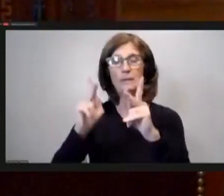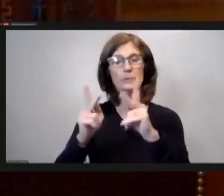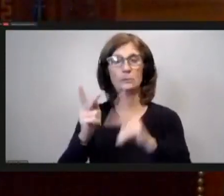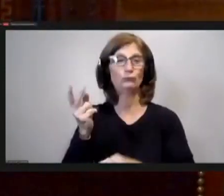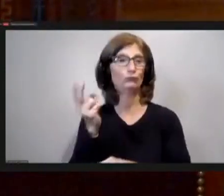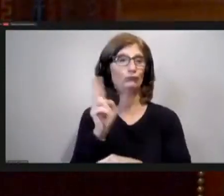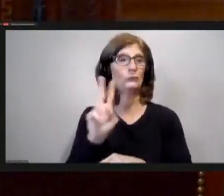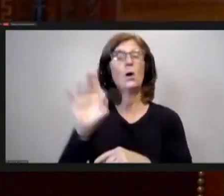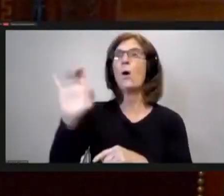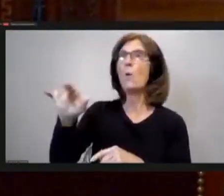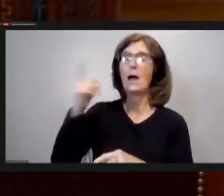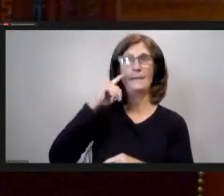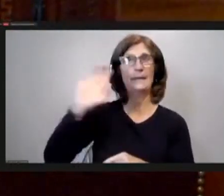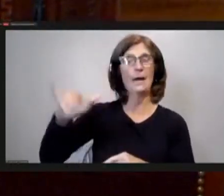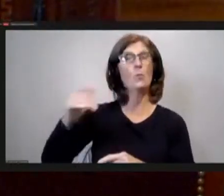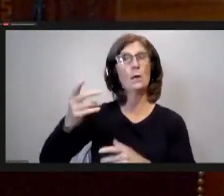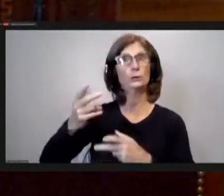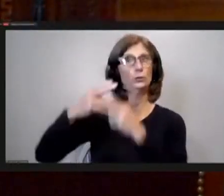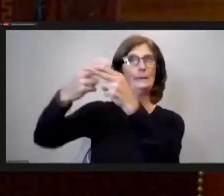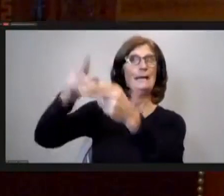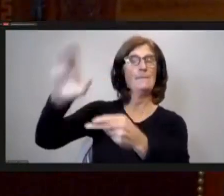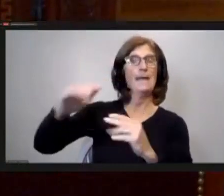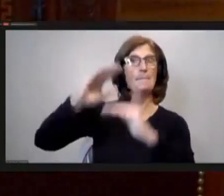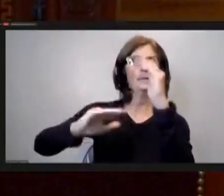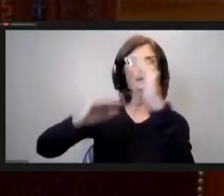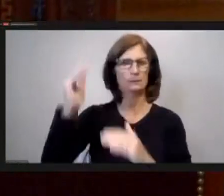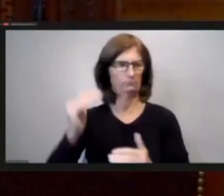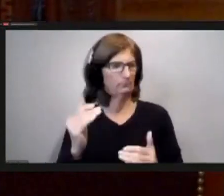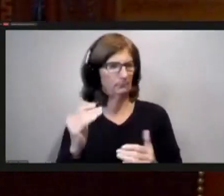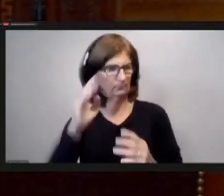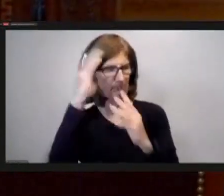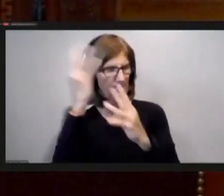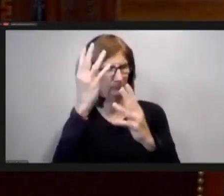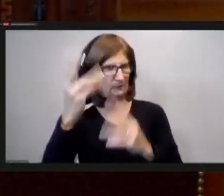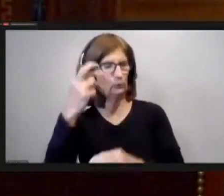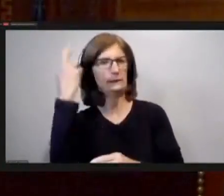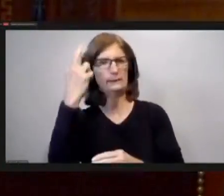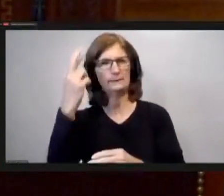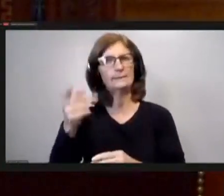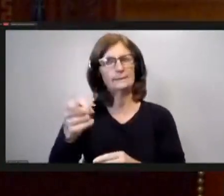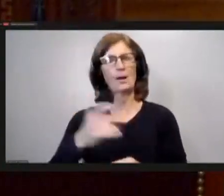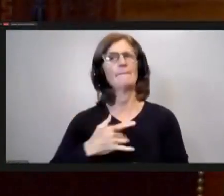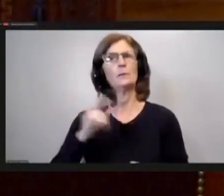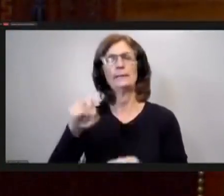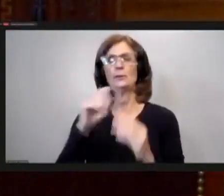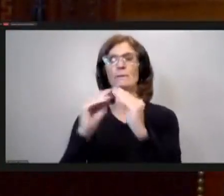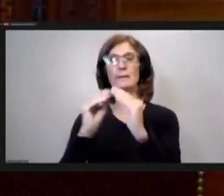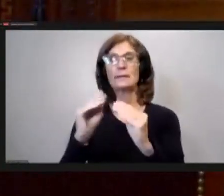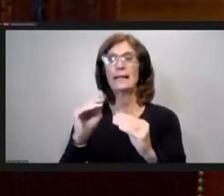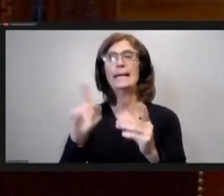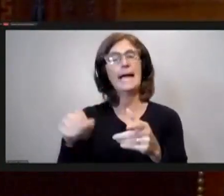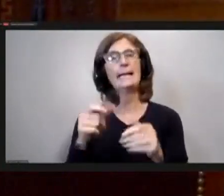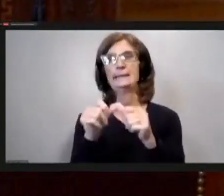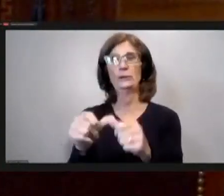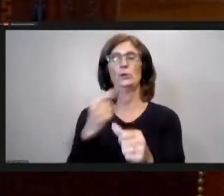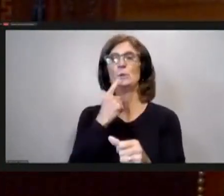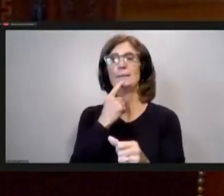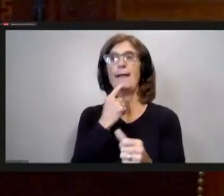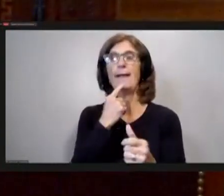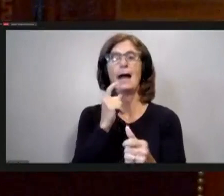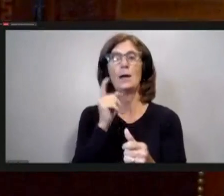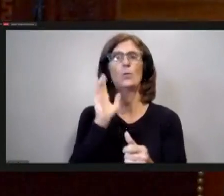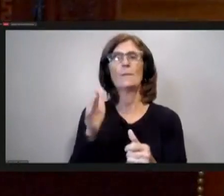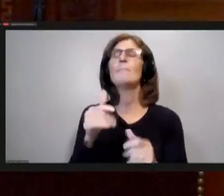nominating buildings for random reasons we need to fix this and i i keep saying i'm going to you know i'll work with mr